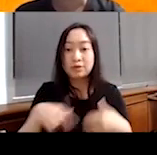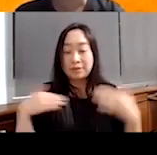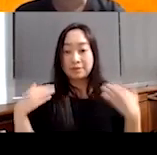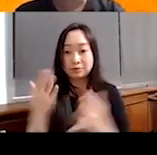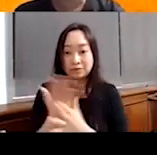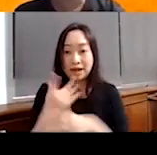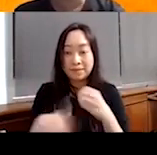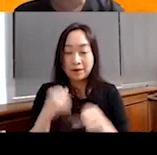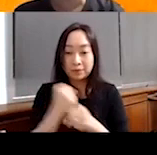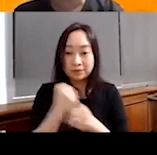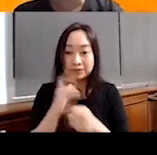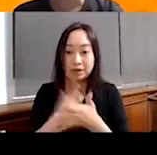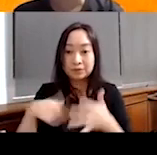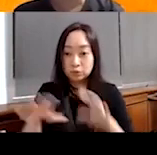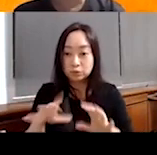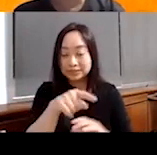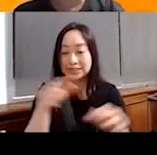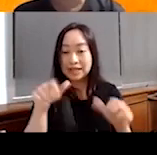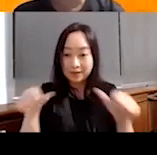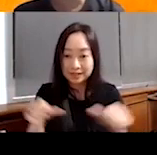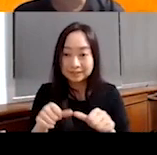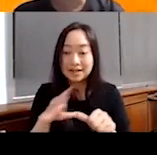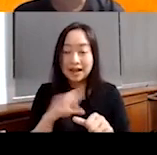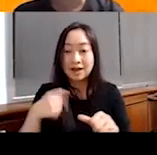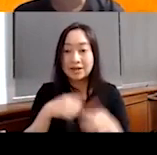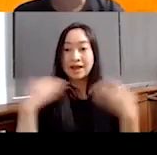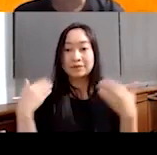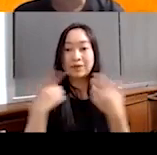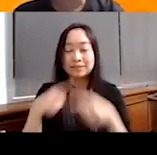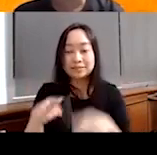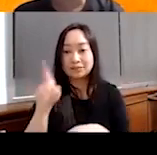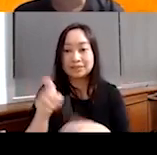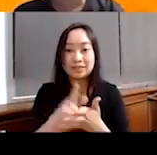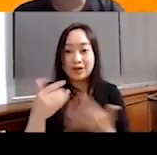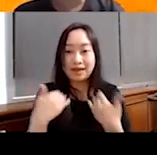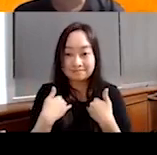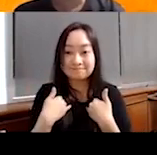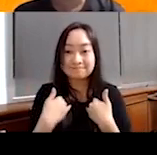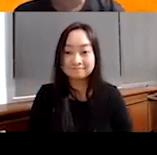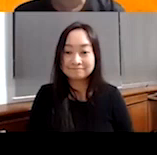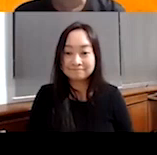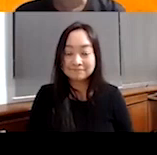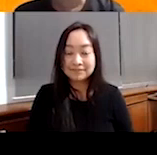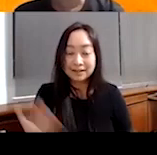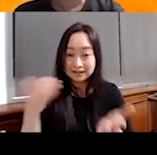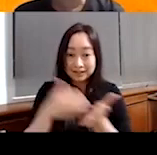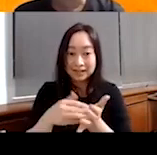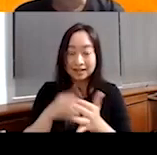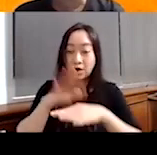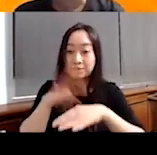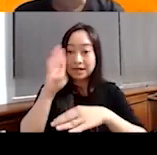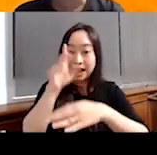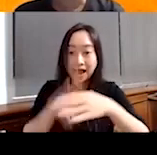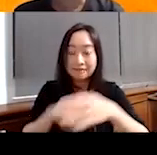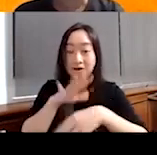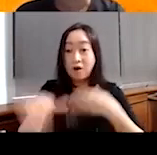more about the work that we are doing in these areas and be happy to answer questions that you might have. So again, on behalf of all of us at